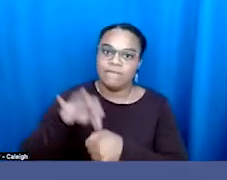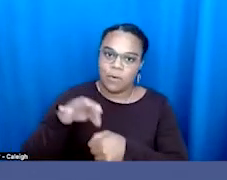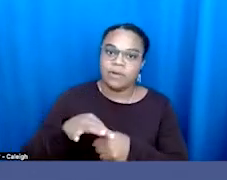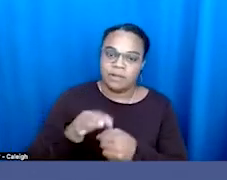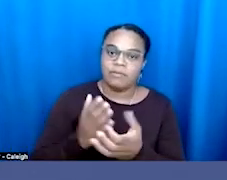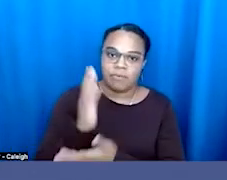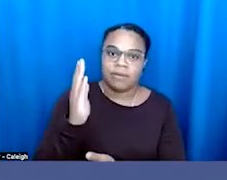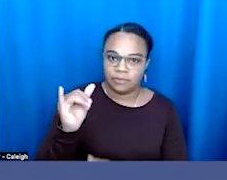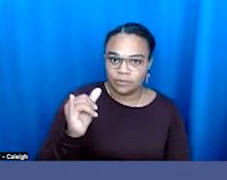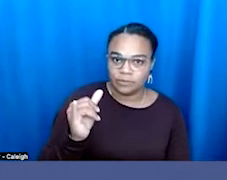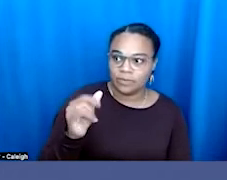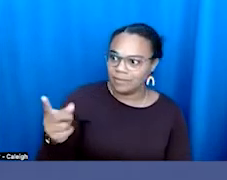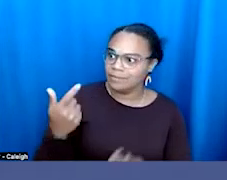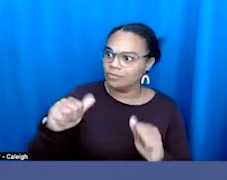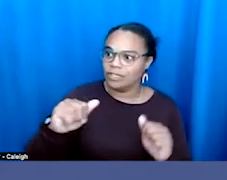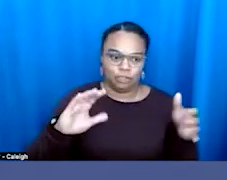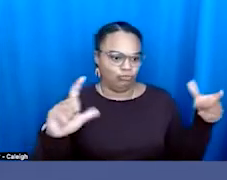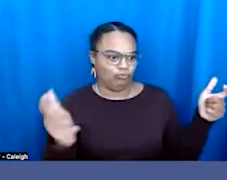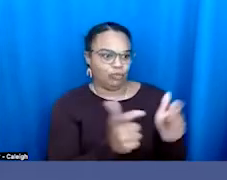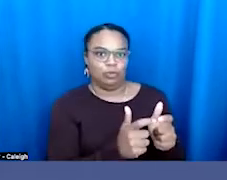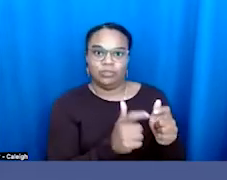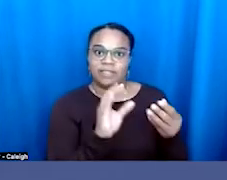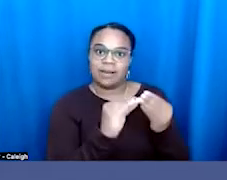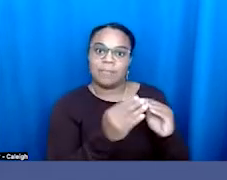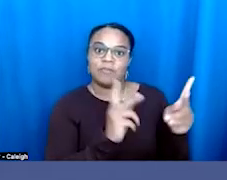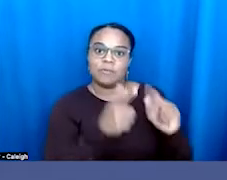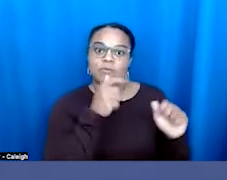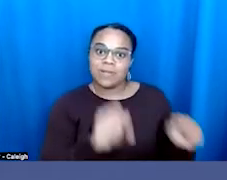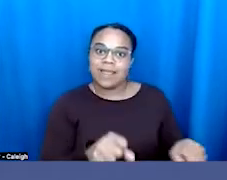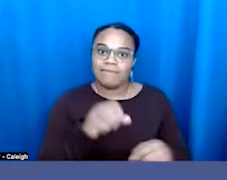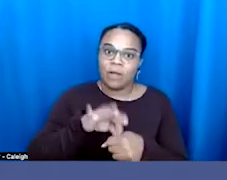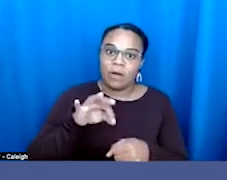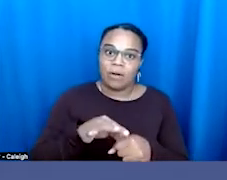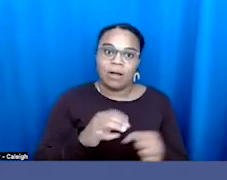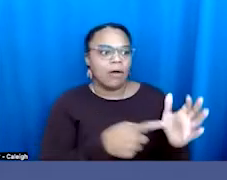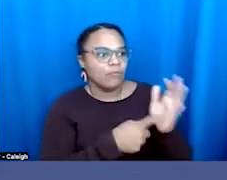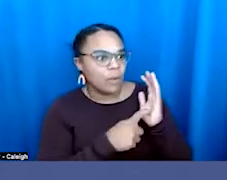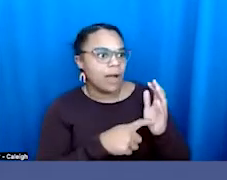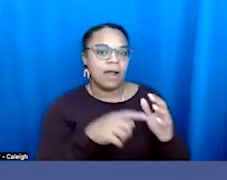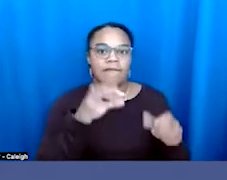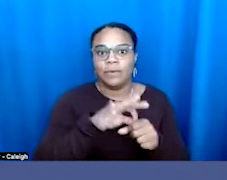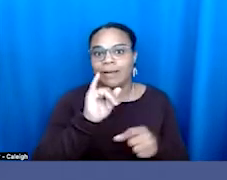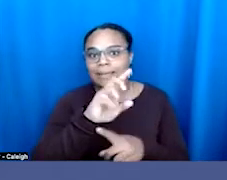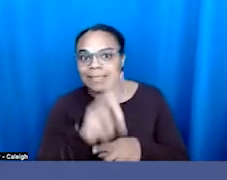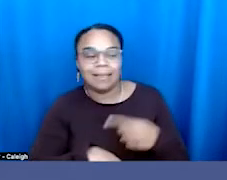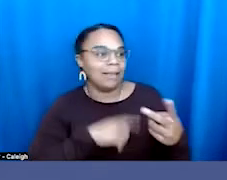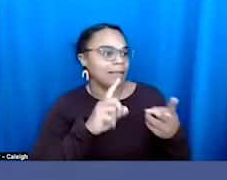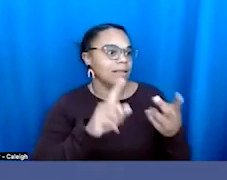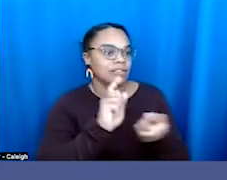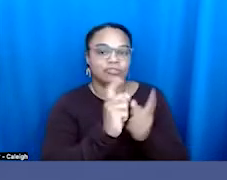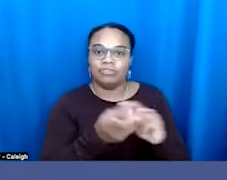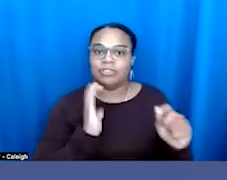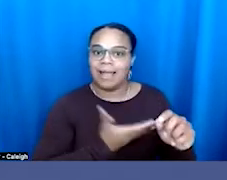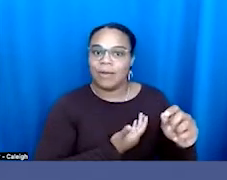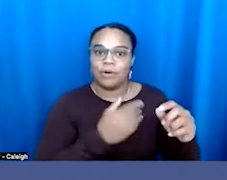population that's eligible to vote to require voting IDs to redistrict us out of a critical